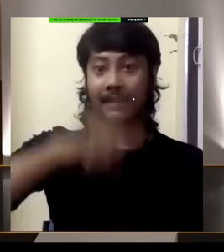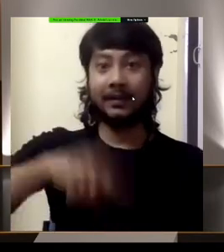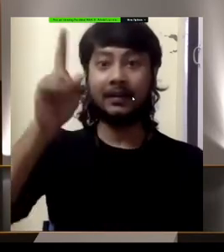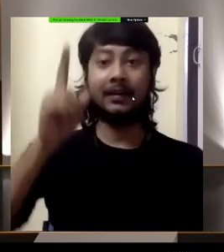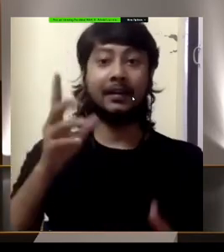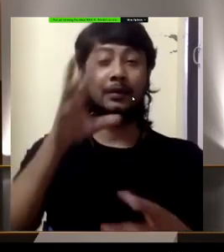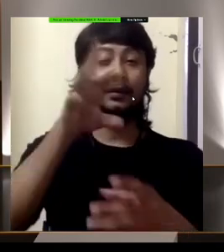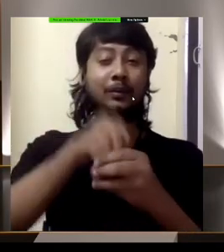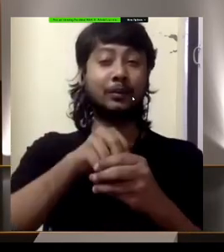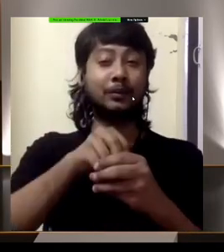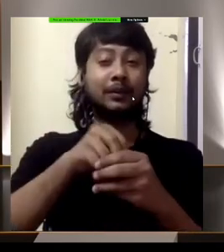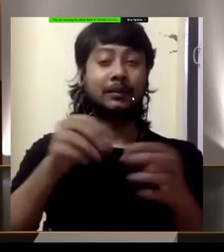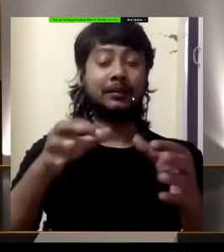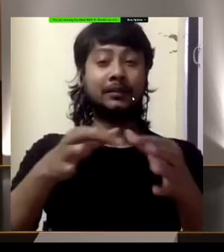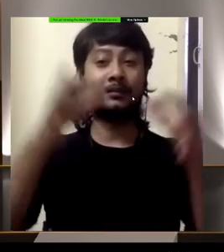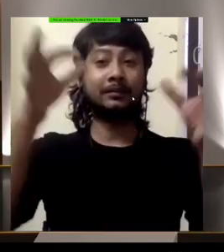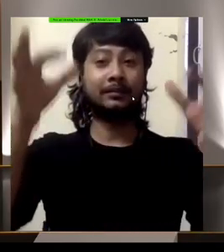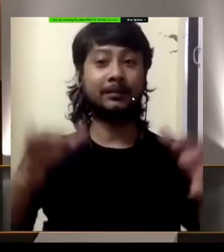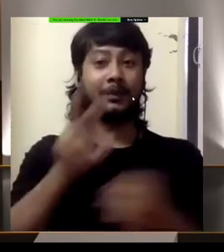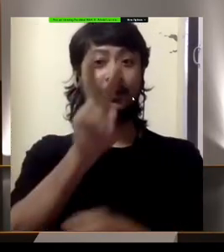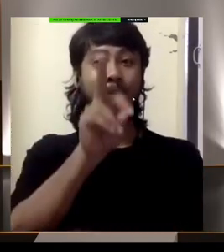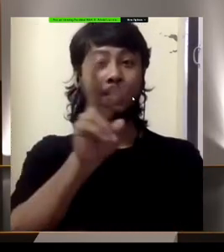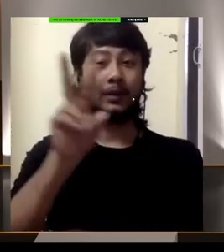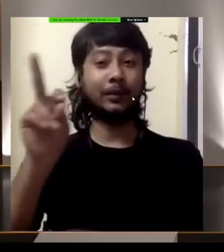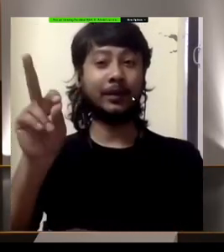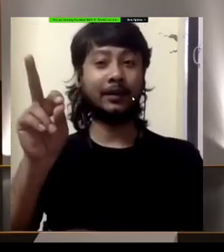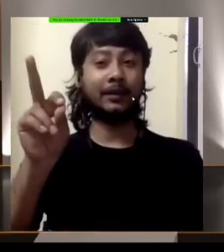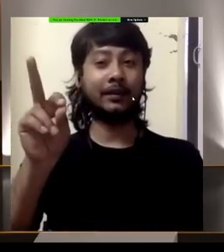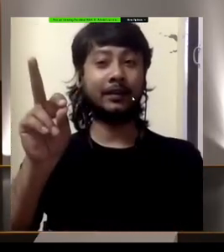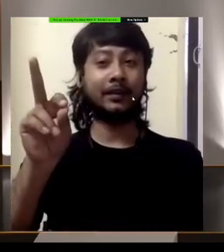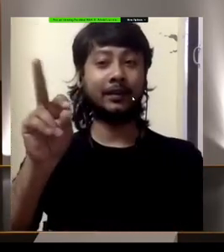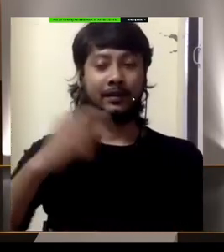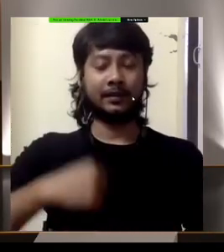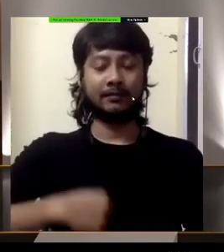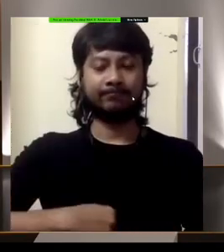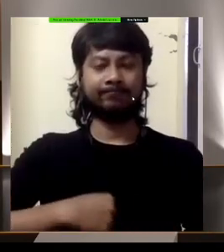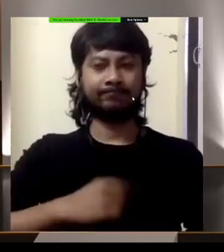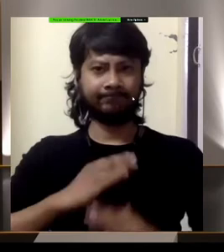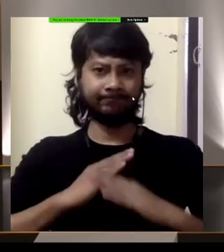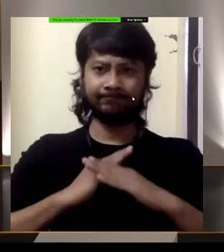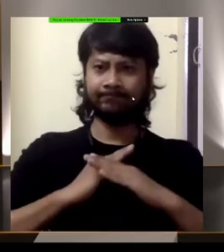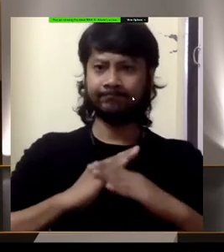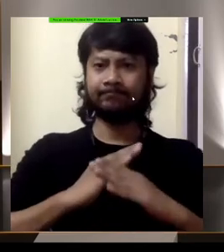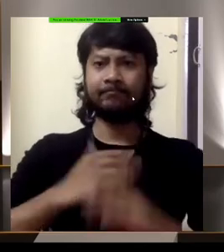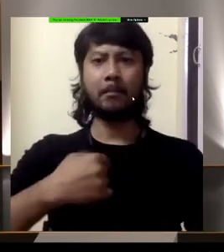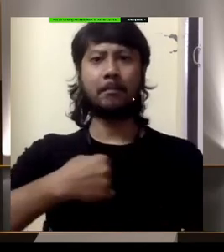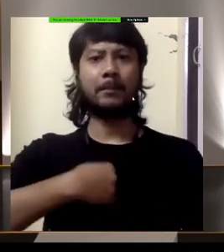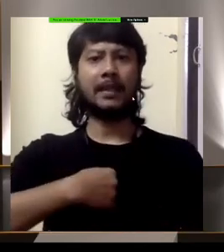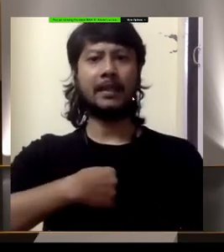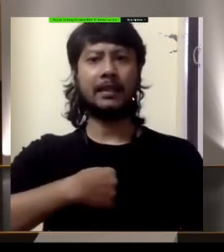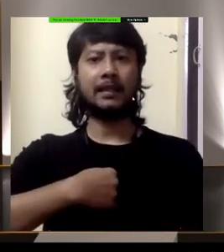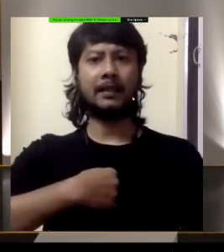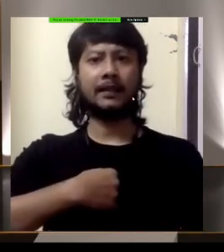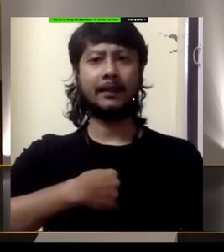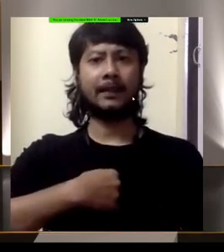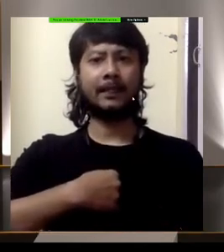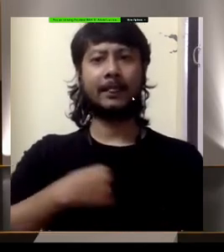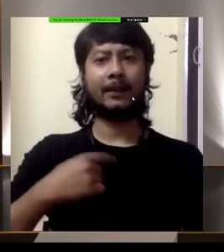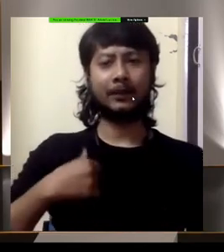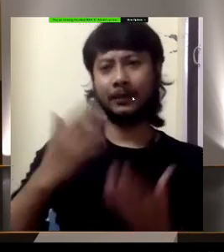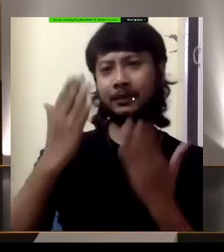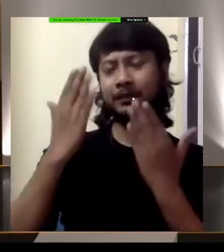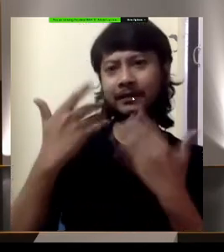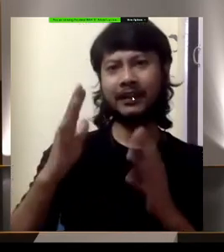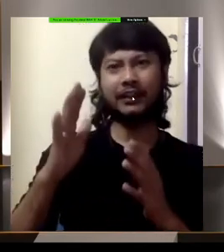2020, Resilient Me. We've had the pleasure of listening to Kailash Satyarthi Ji, the